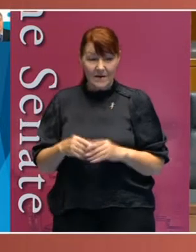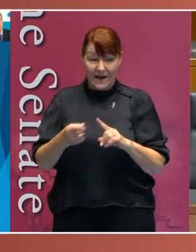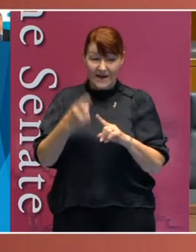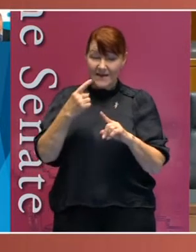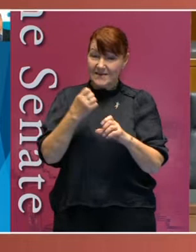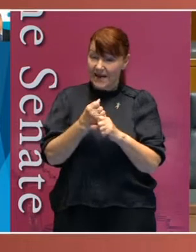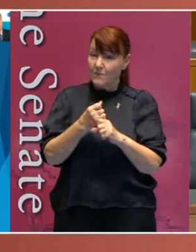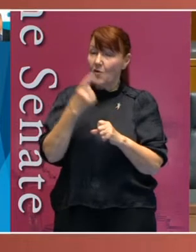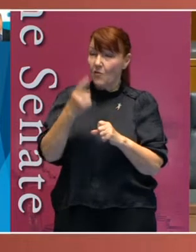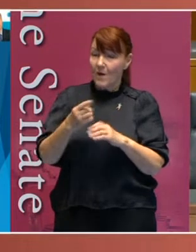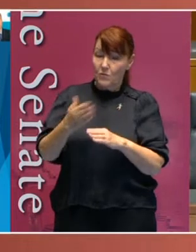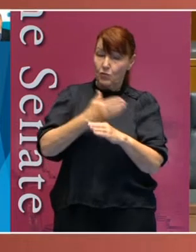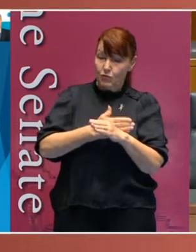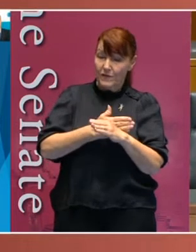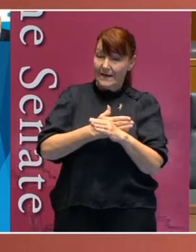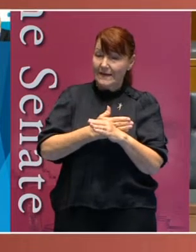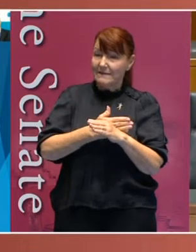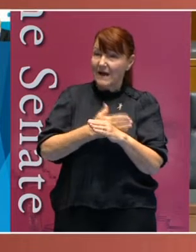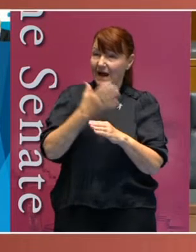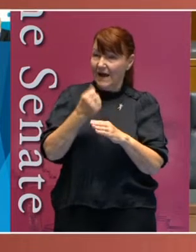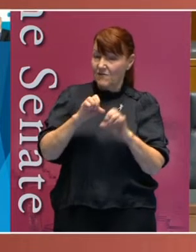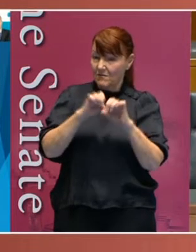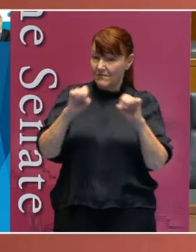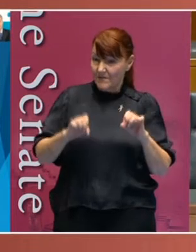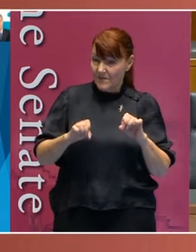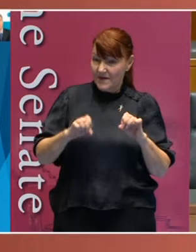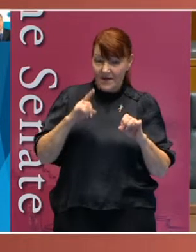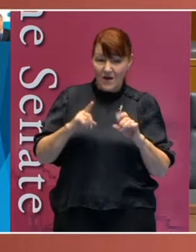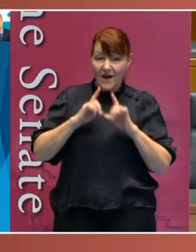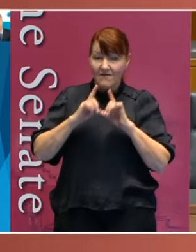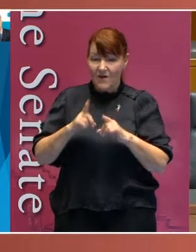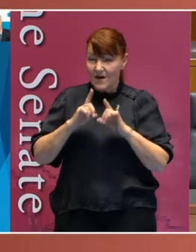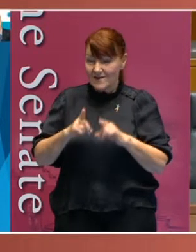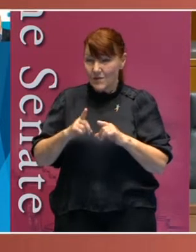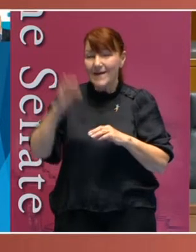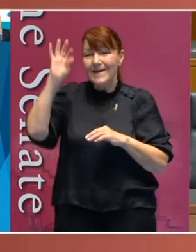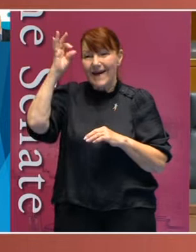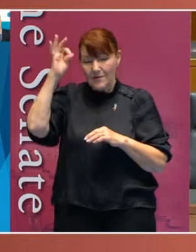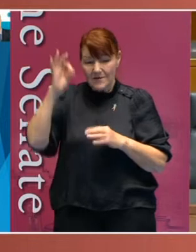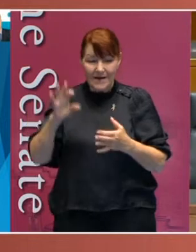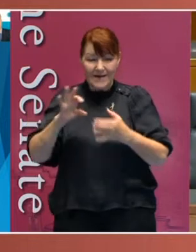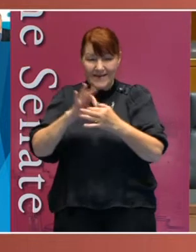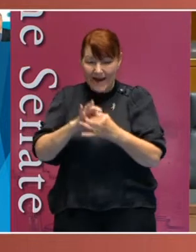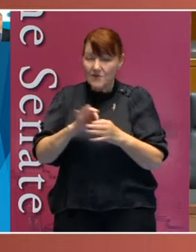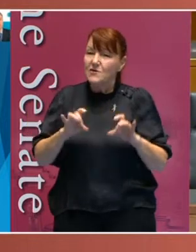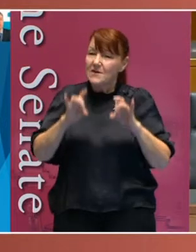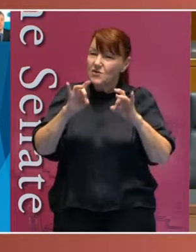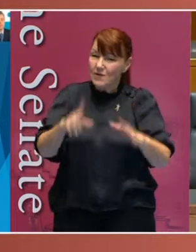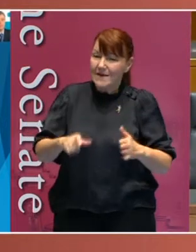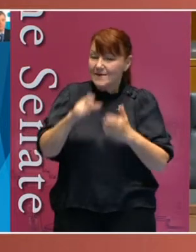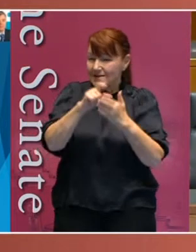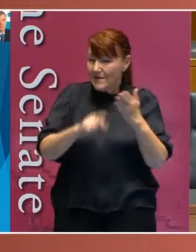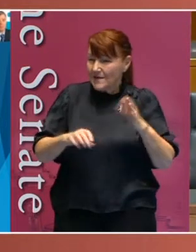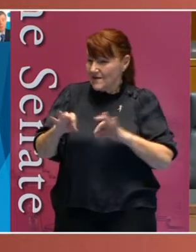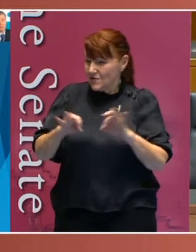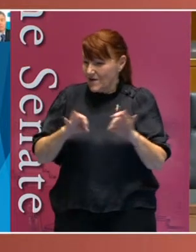consultation mechanism is hopefully the Advisory Council attached to the Australian Disability Disability Strategy. But in terms